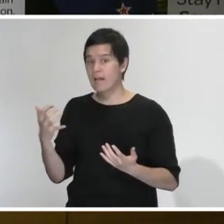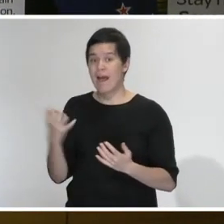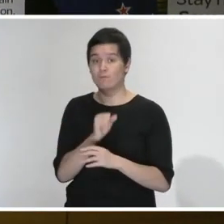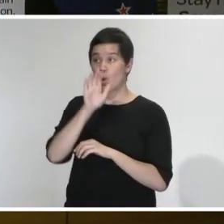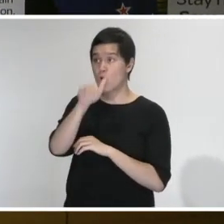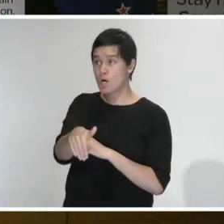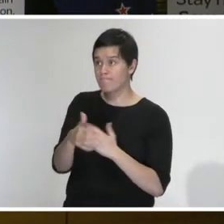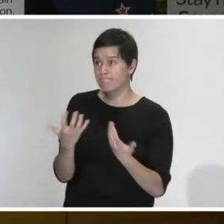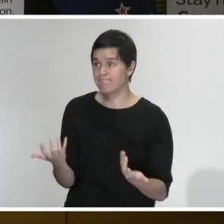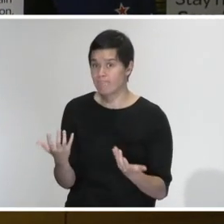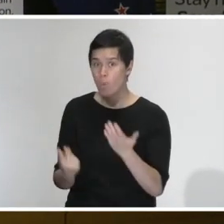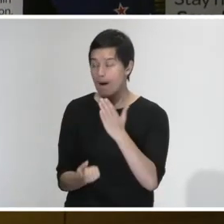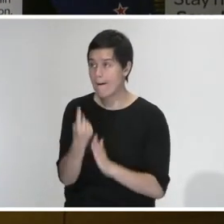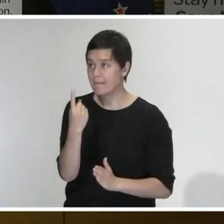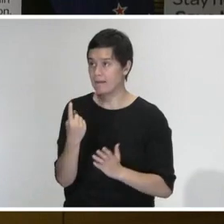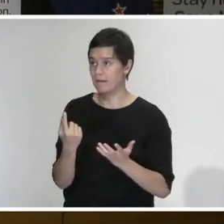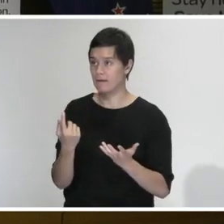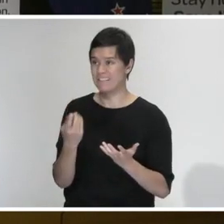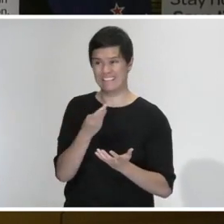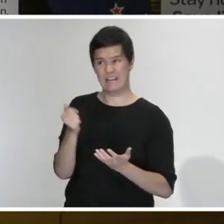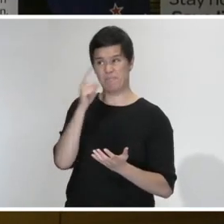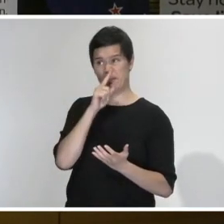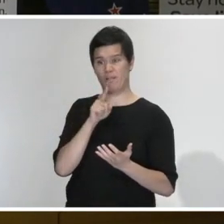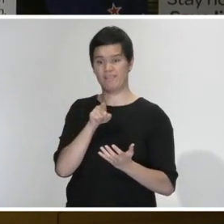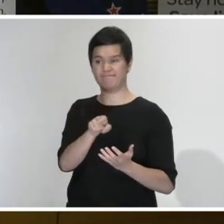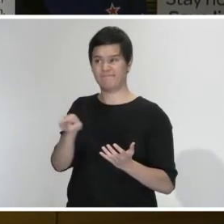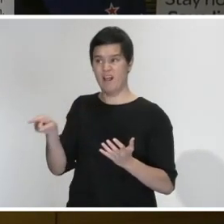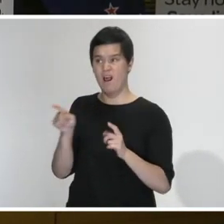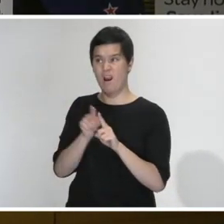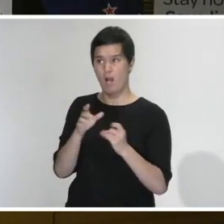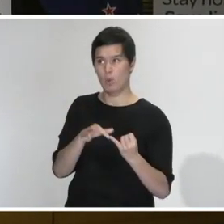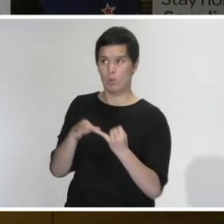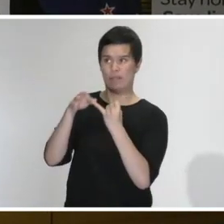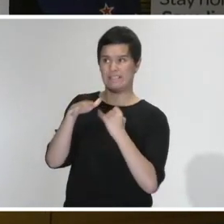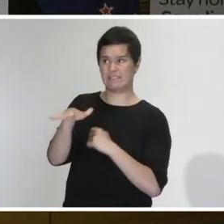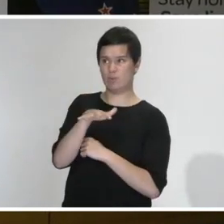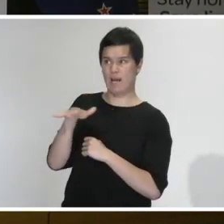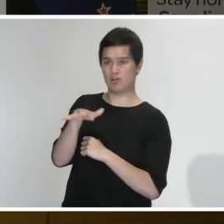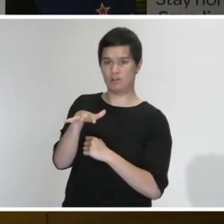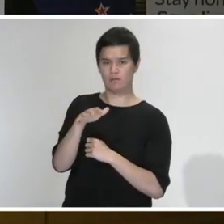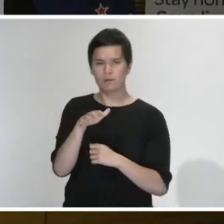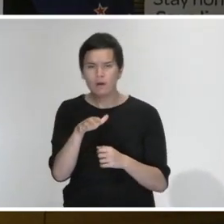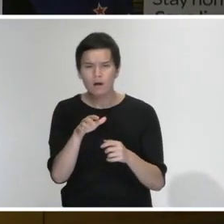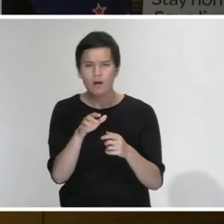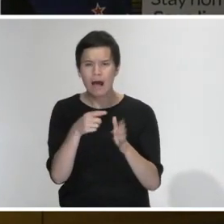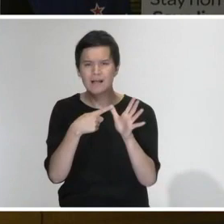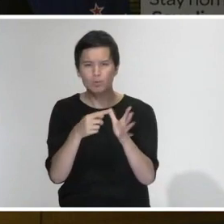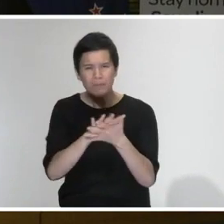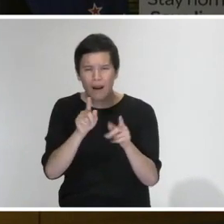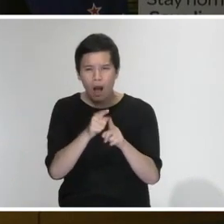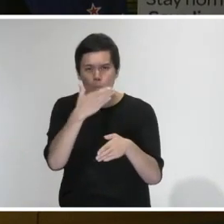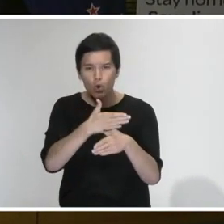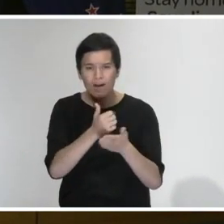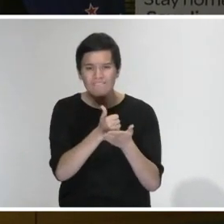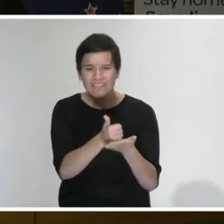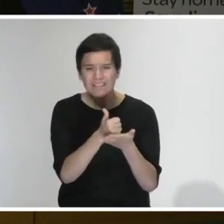What's being done here for those people who are probably in quite a unique situation? Do you mean primarily people on work visas? And I know the laws have changed to extend